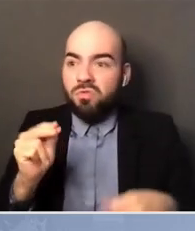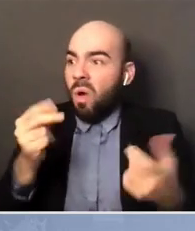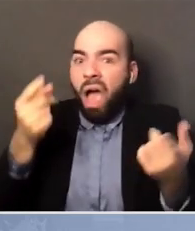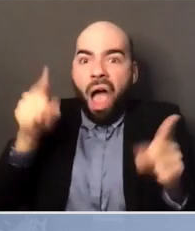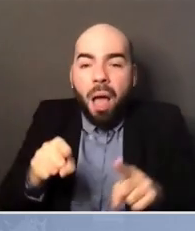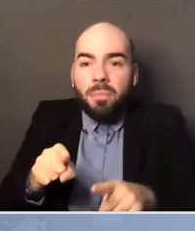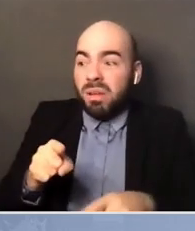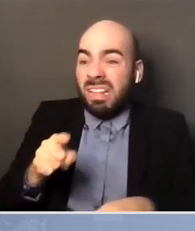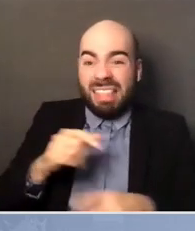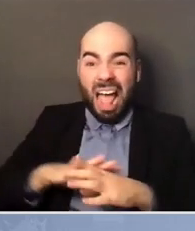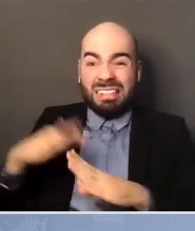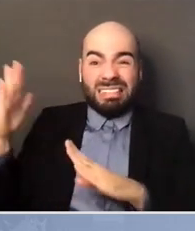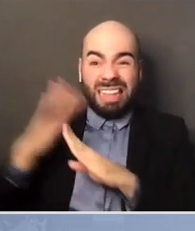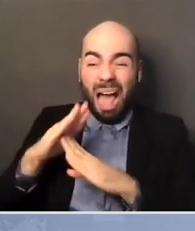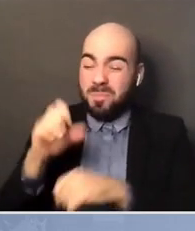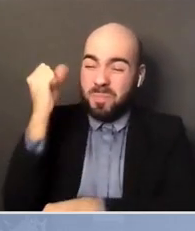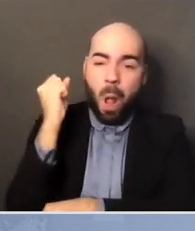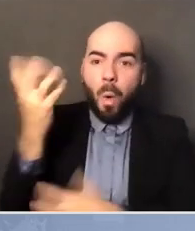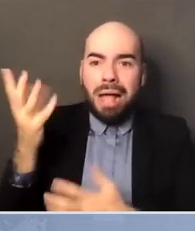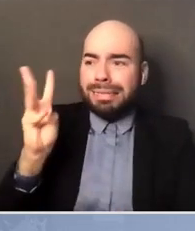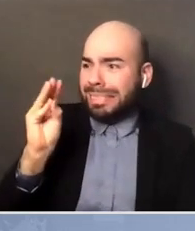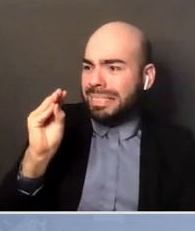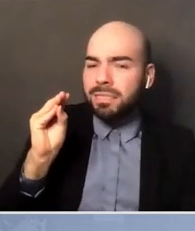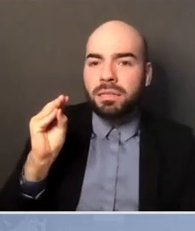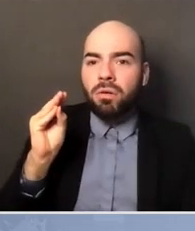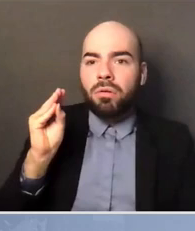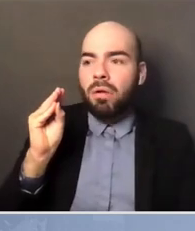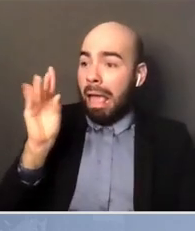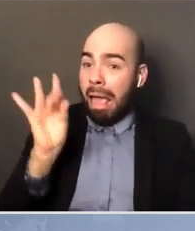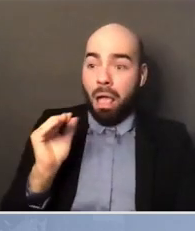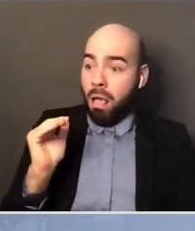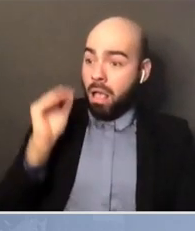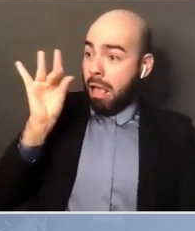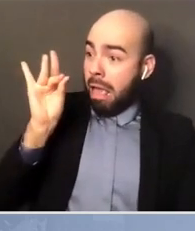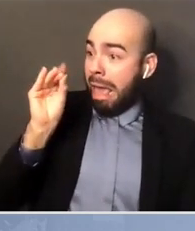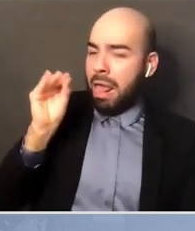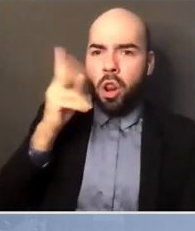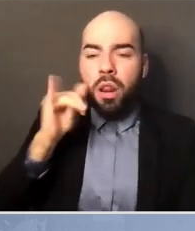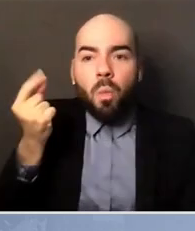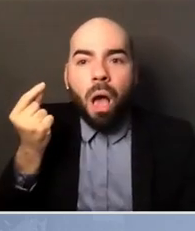voting or 90% voting.